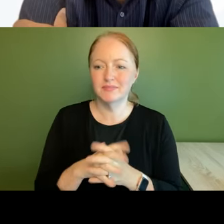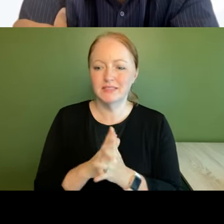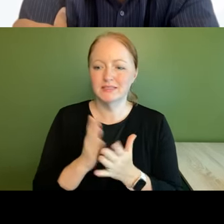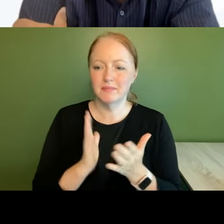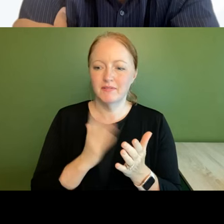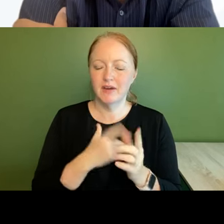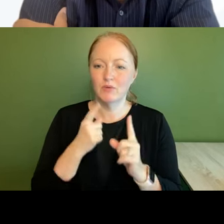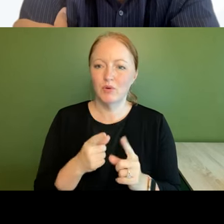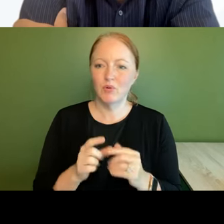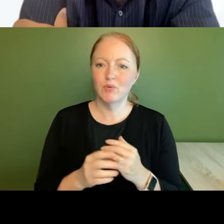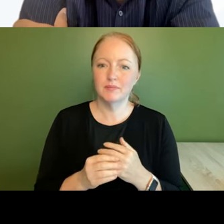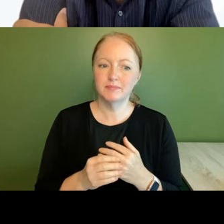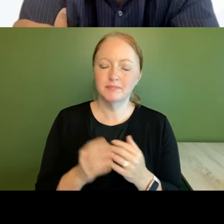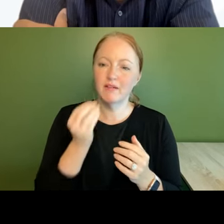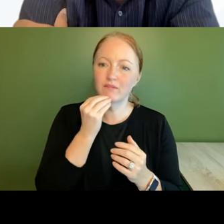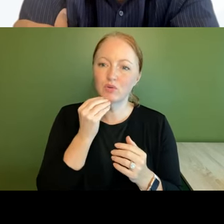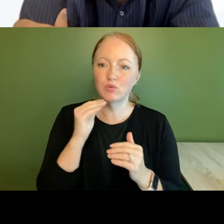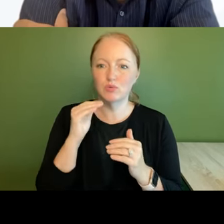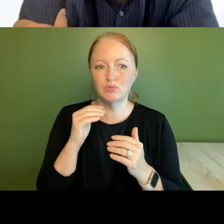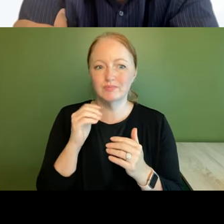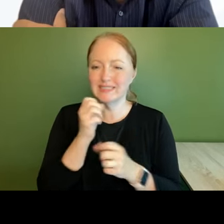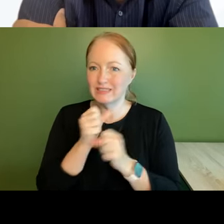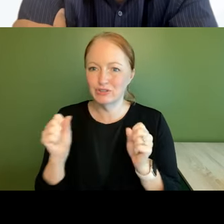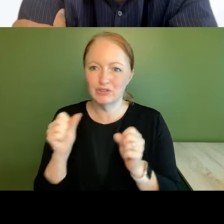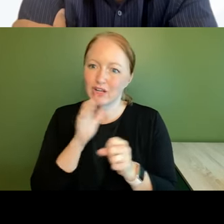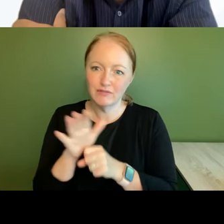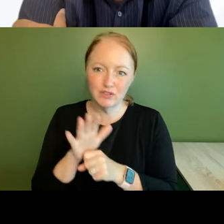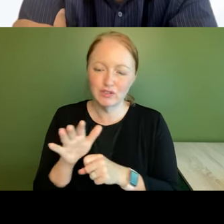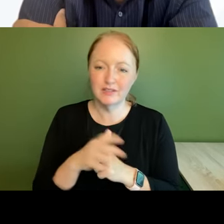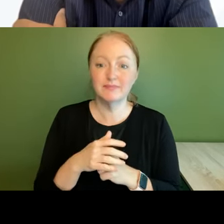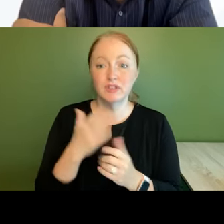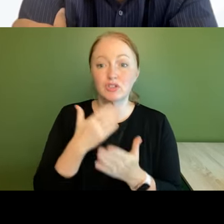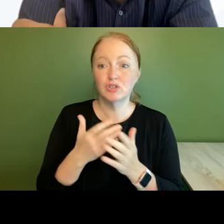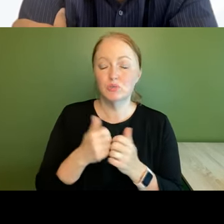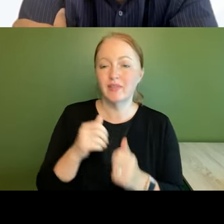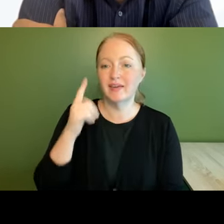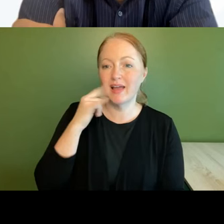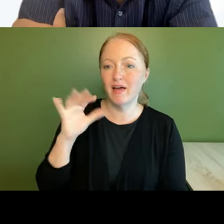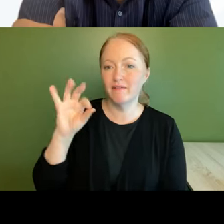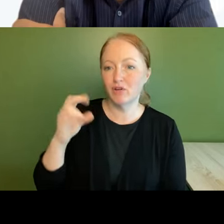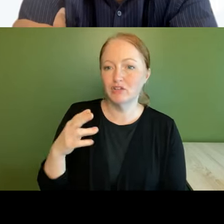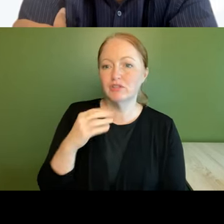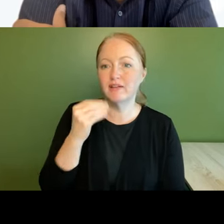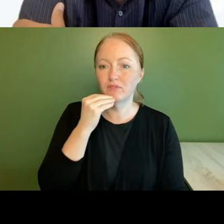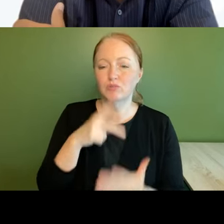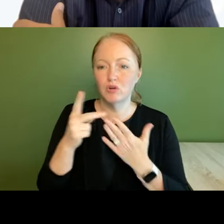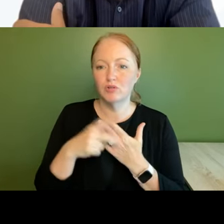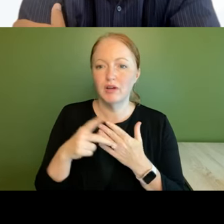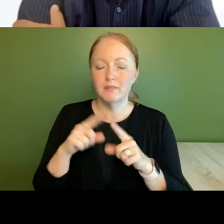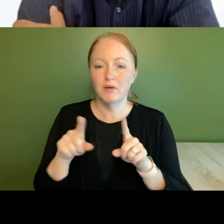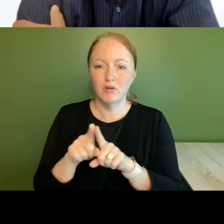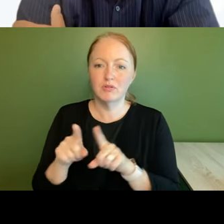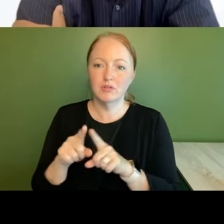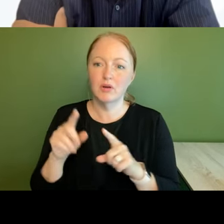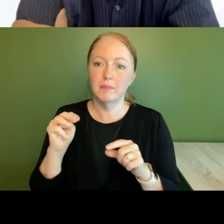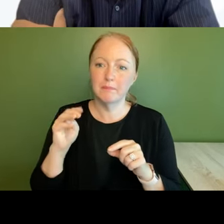goals and then food insecurity some some really good work has happened with cal fresh and the food program but also you know meals